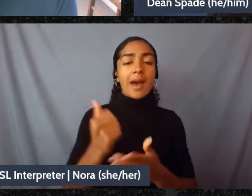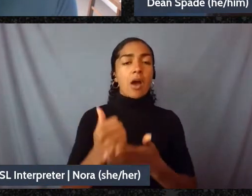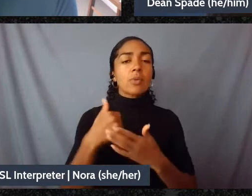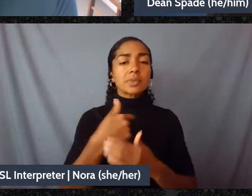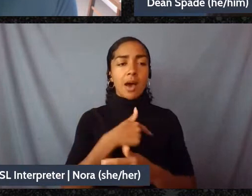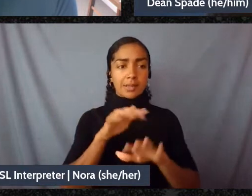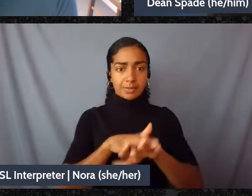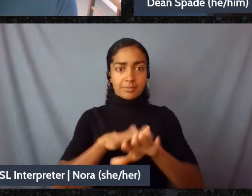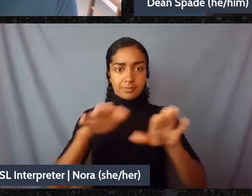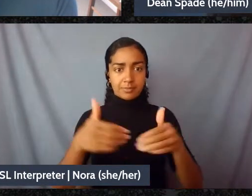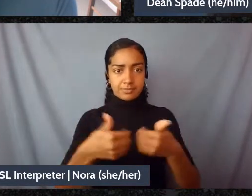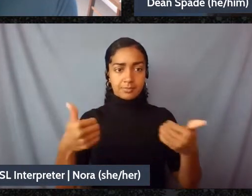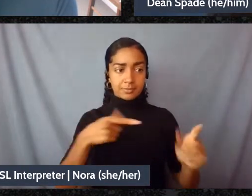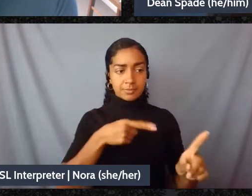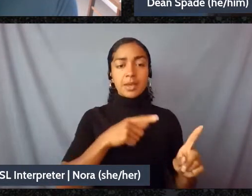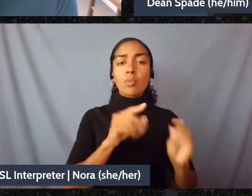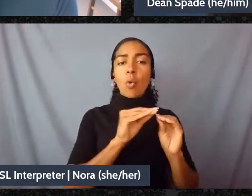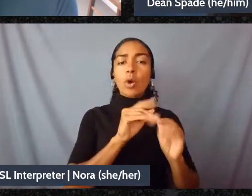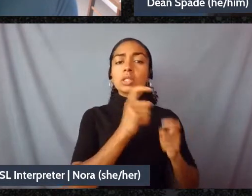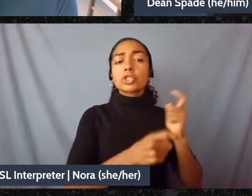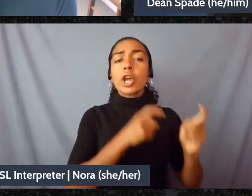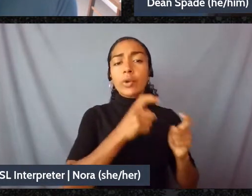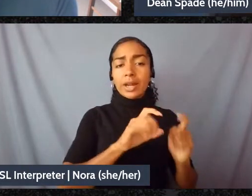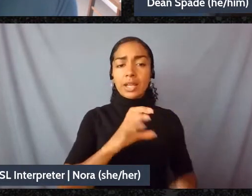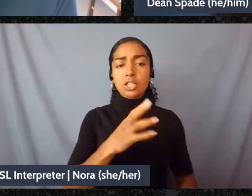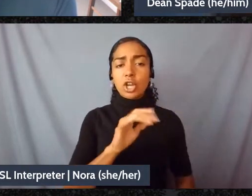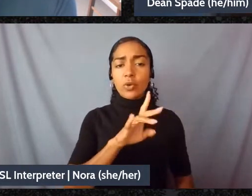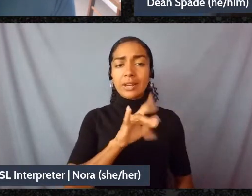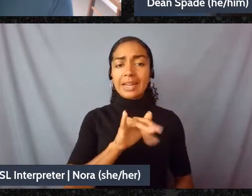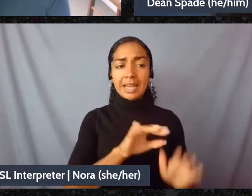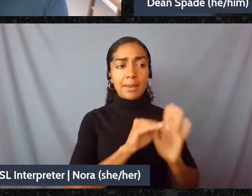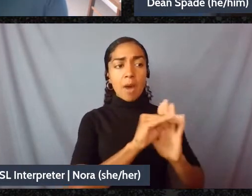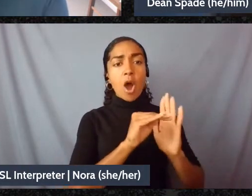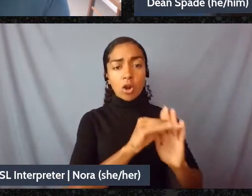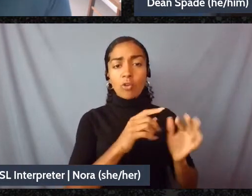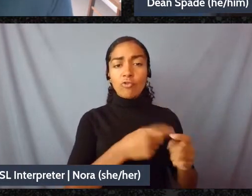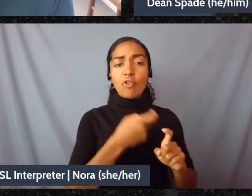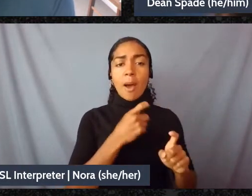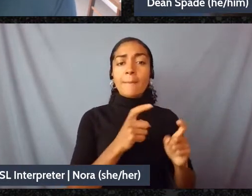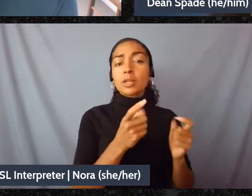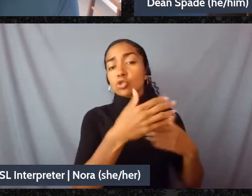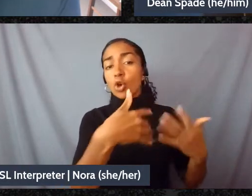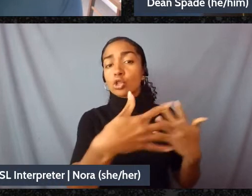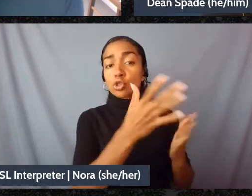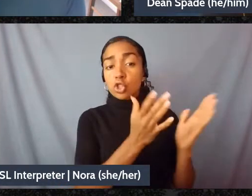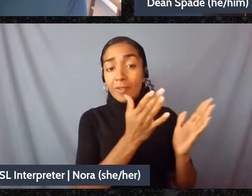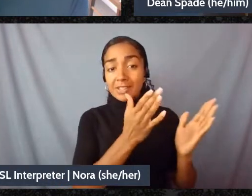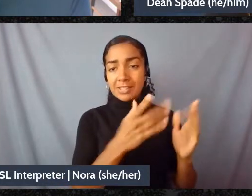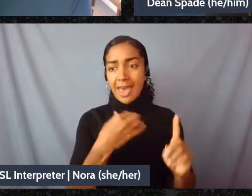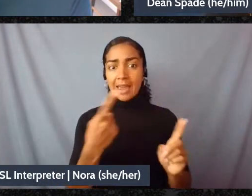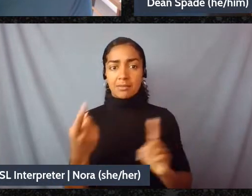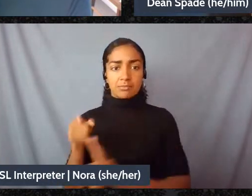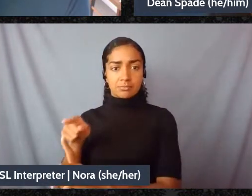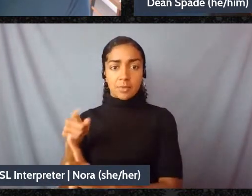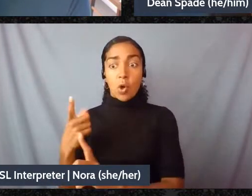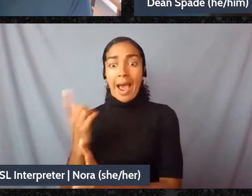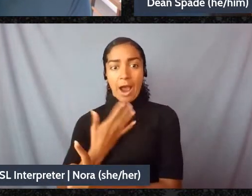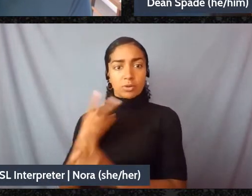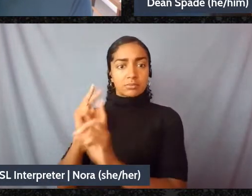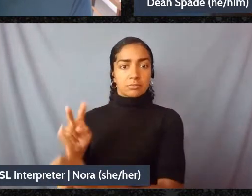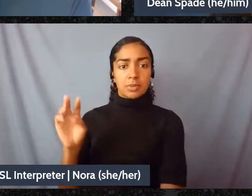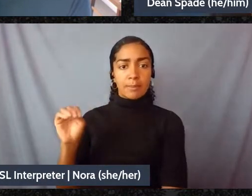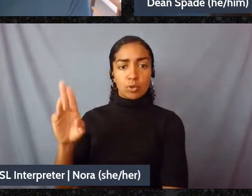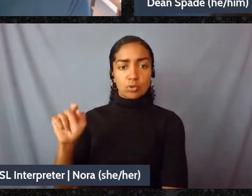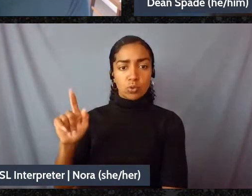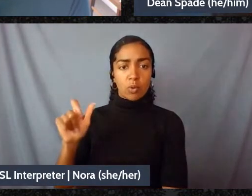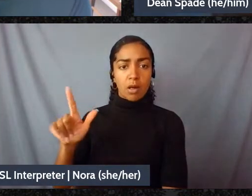charity dynamics that tend to come with social services from um what we see as mutual aid which is everything for